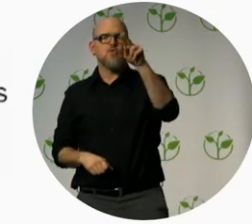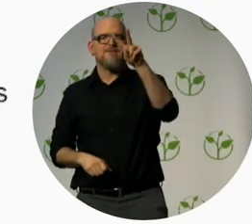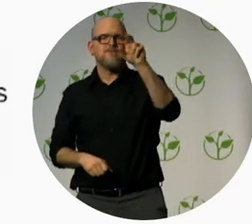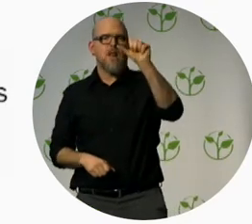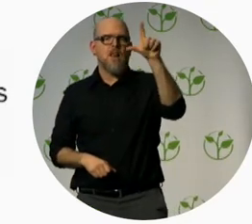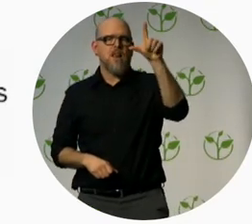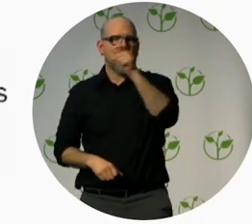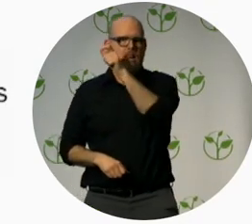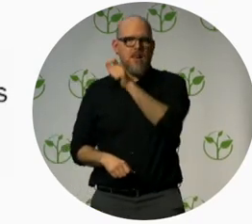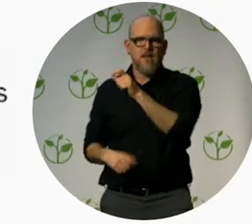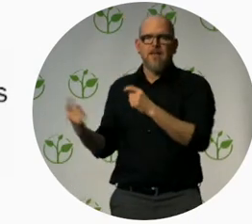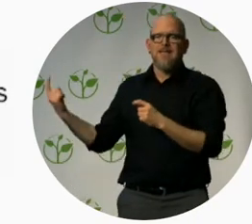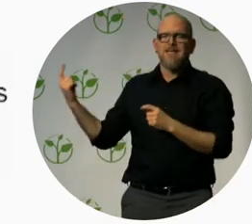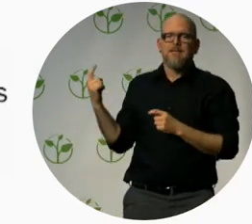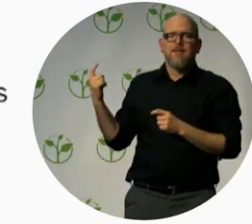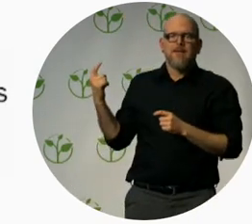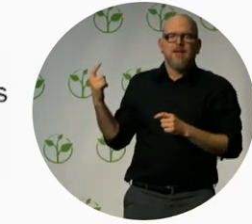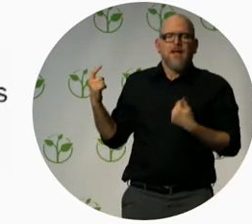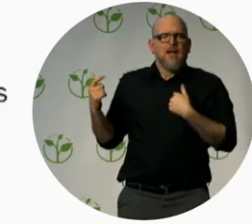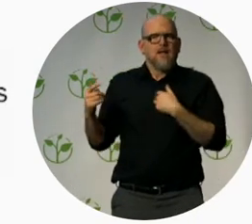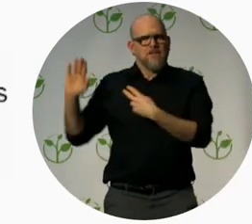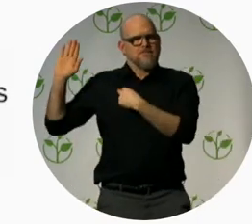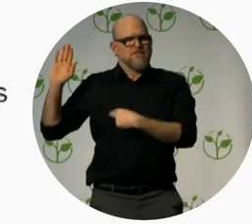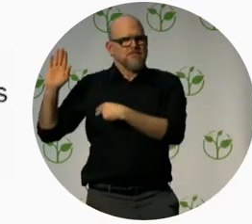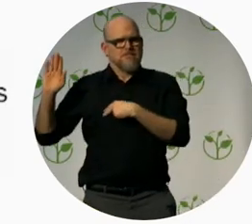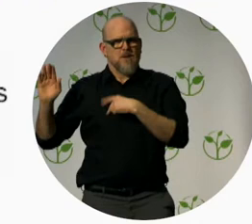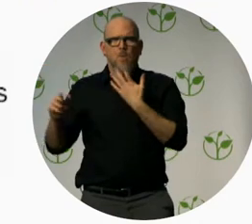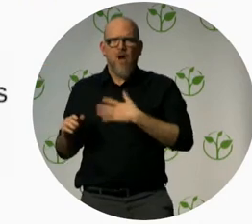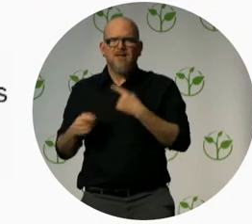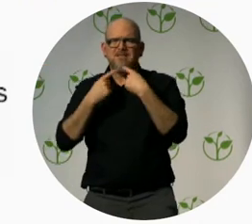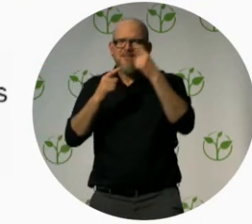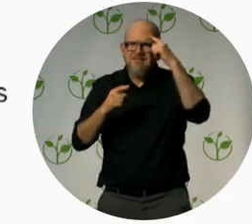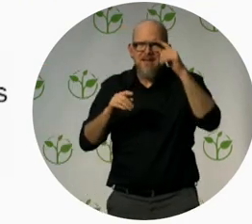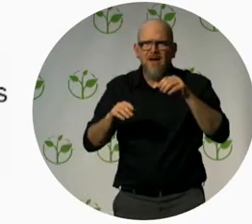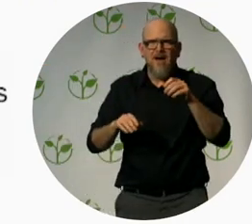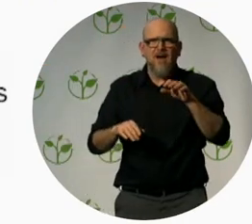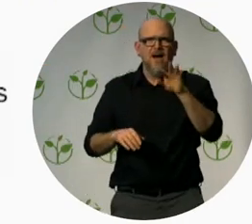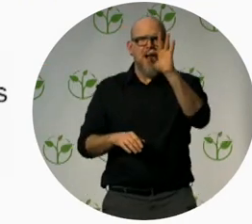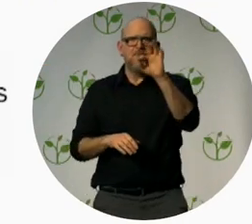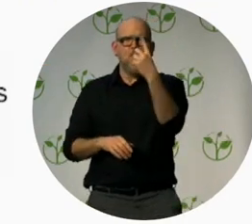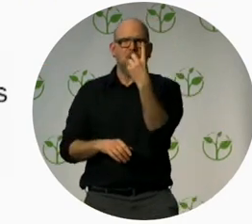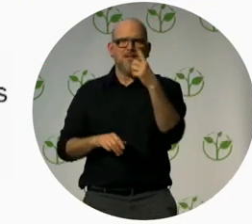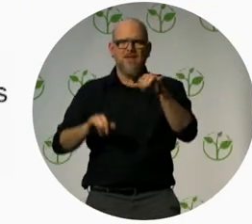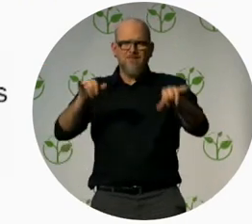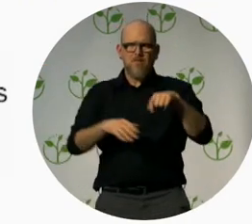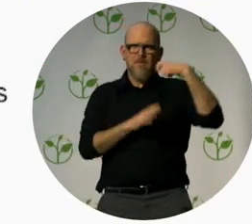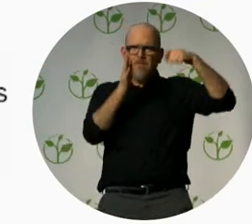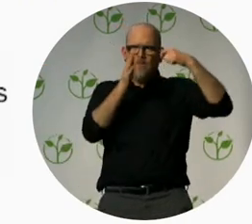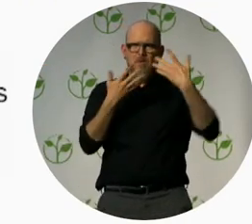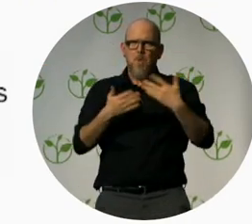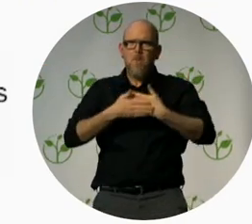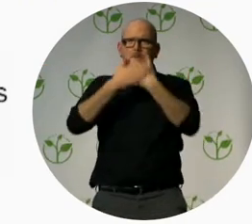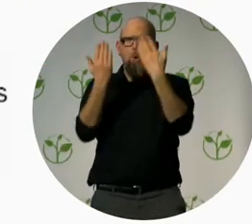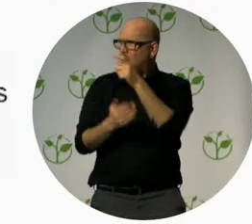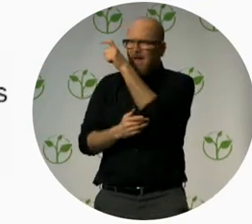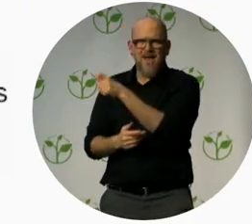talking about earlier on today. And after Yuval has finished speaking, we're going to play it so you can see it. I think everybody's really interested in seeing what's going